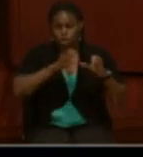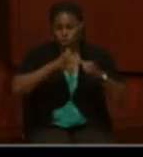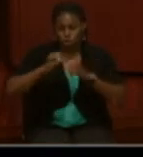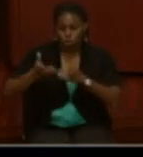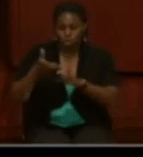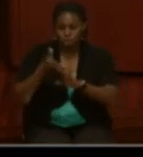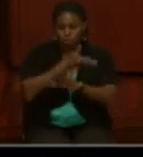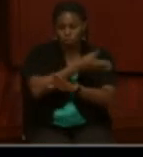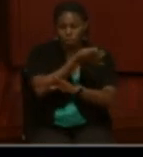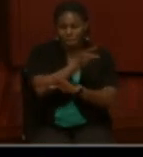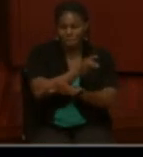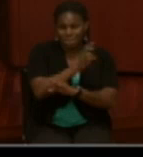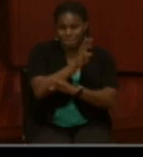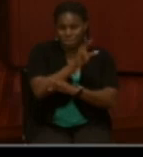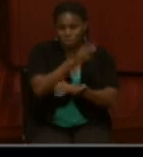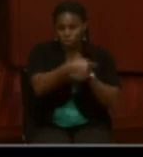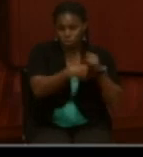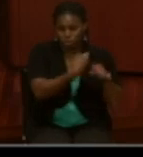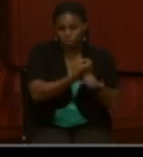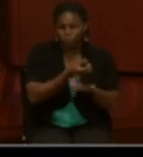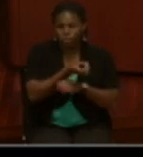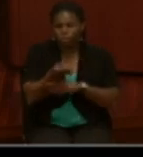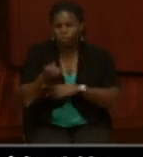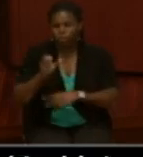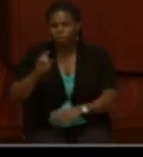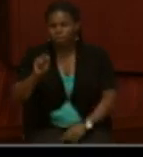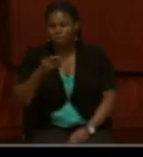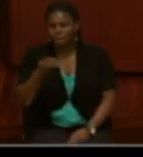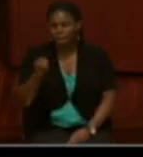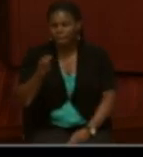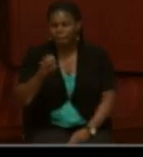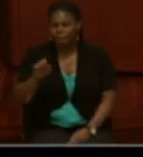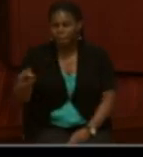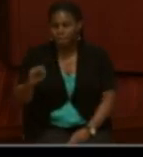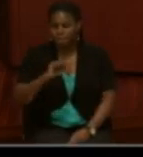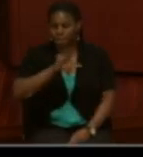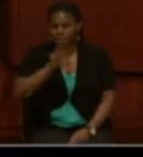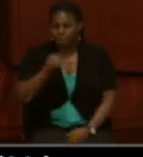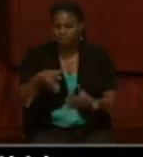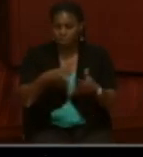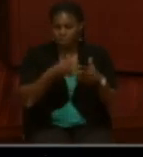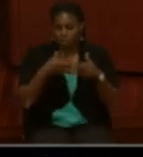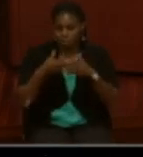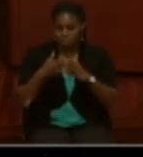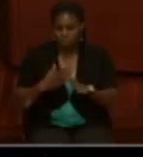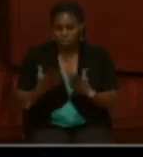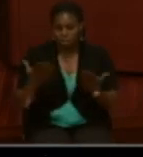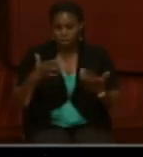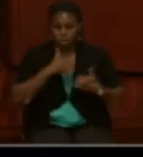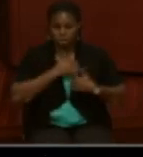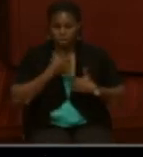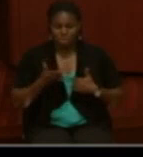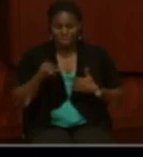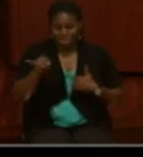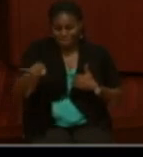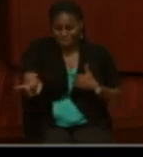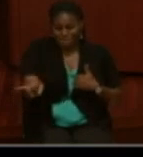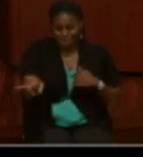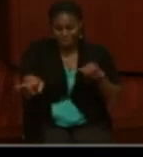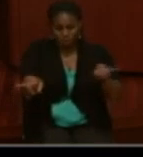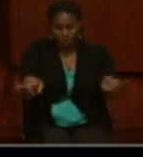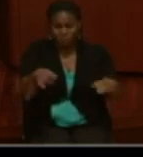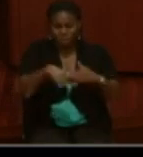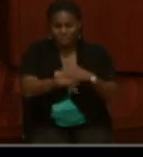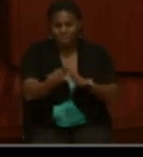1863. A few Connecticut and Massachusetts African American regiments retained their state designators